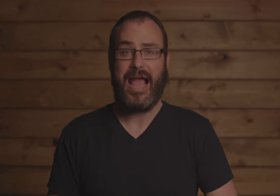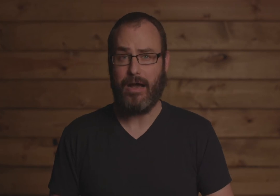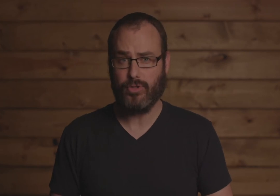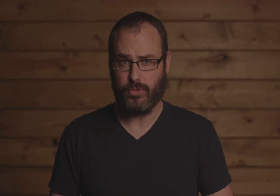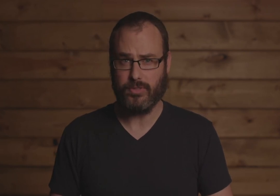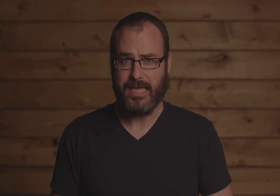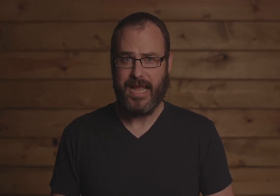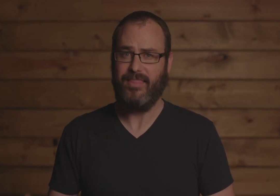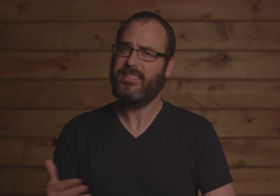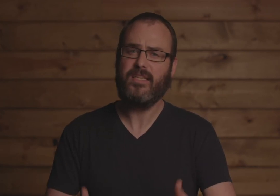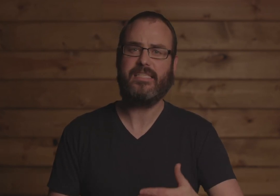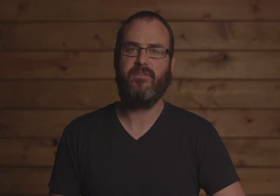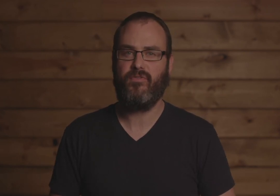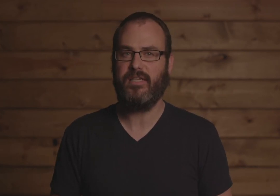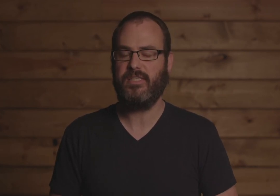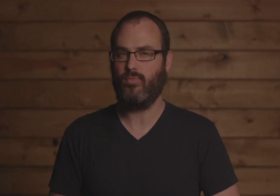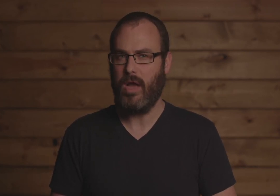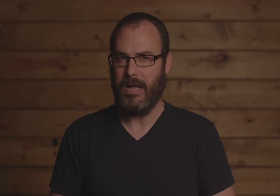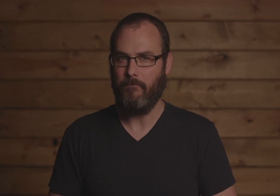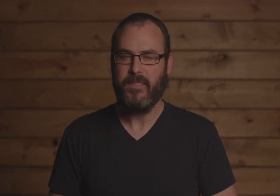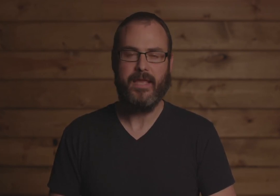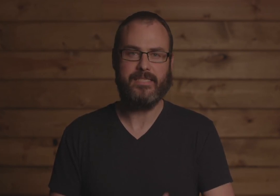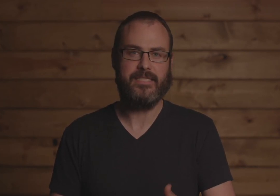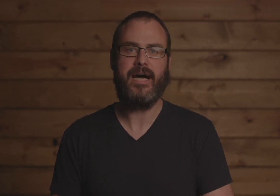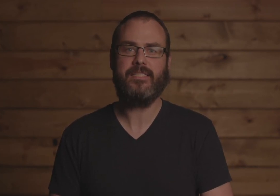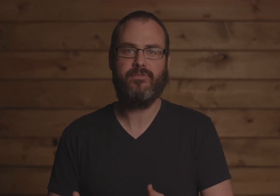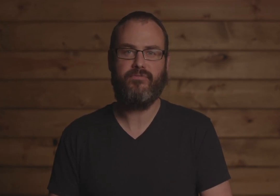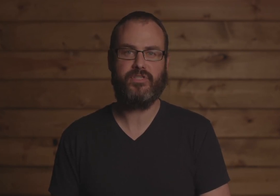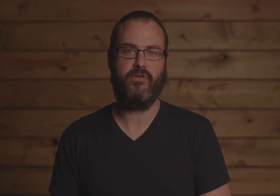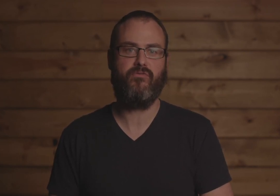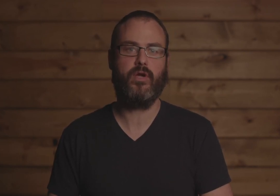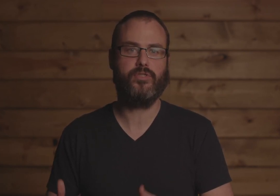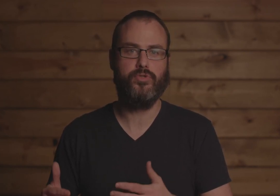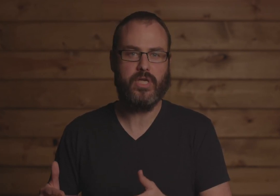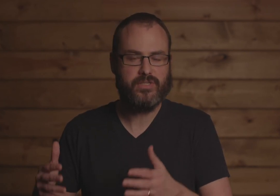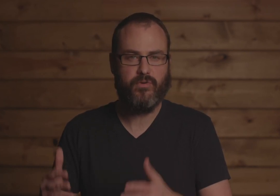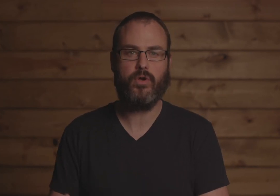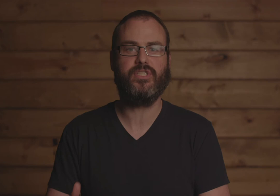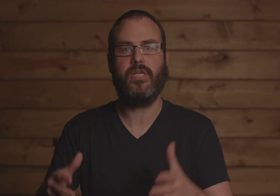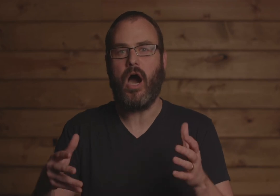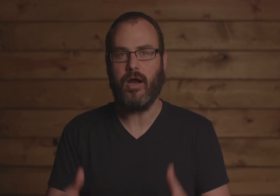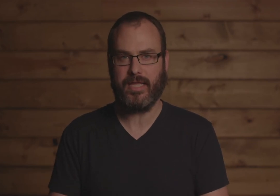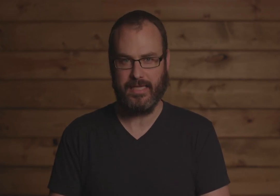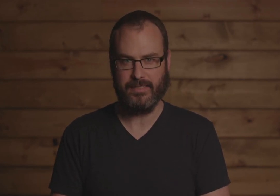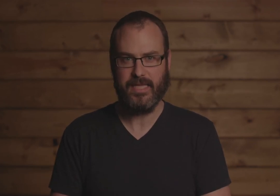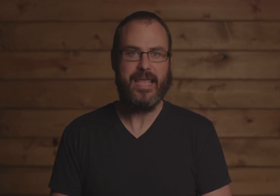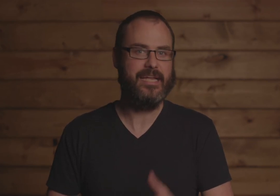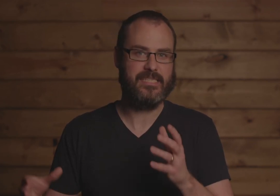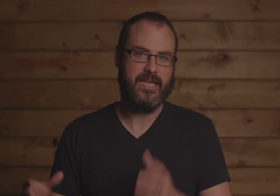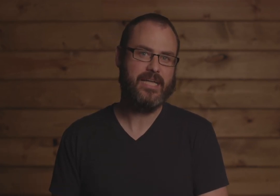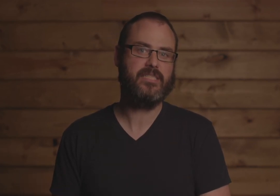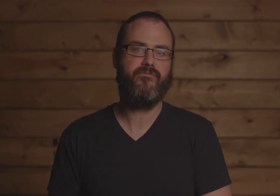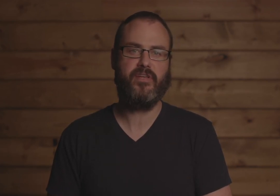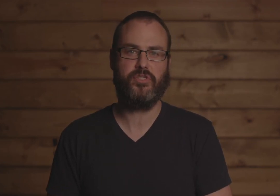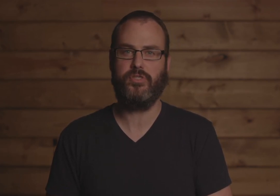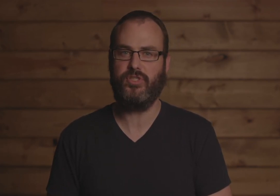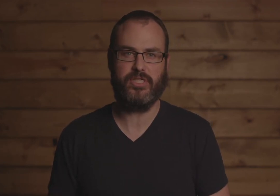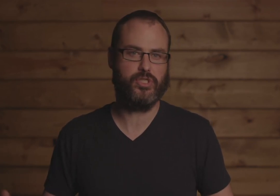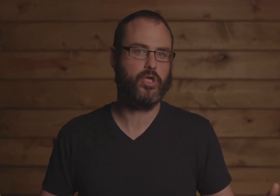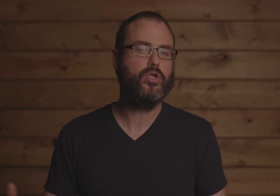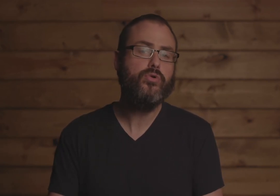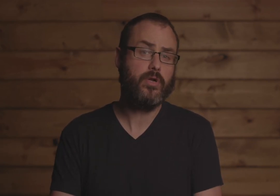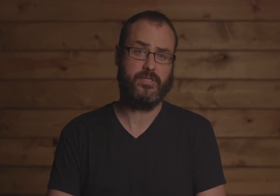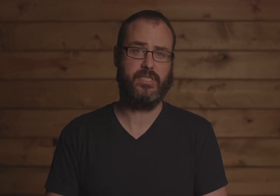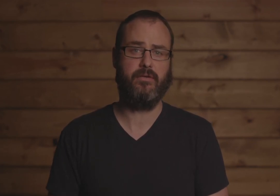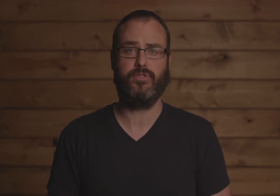just her household. And that's a lesson for us as well. It is not sufficient for us to just focus on our kids. It is not sufficient to